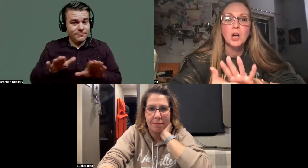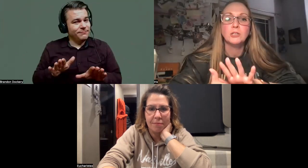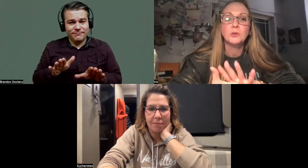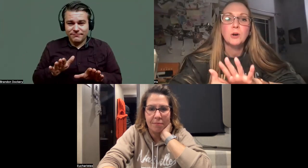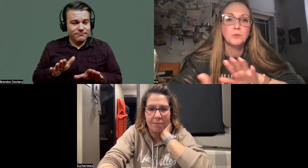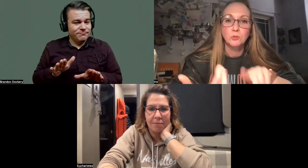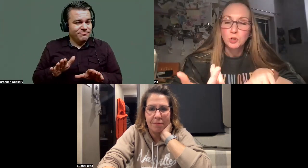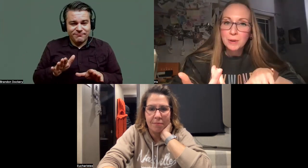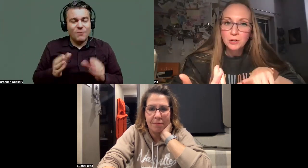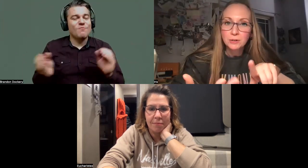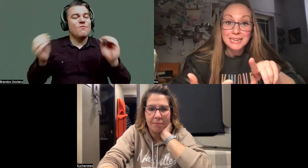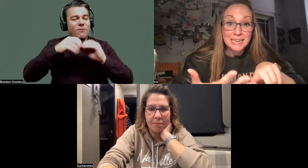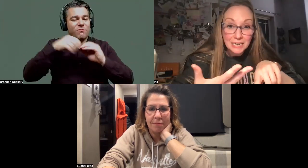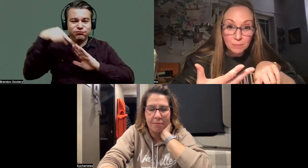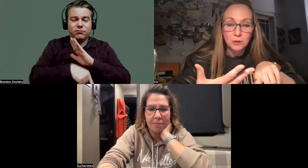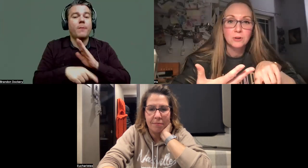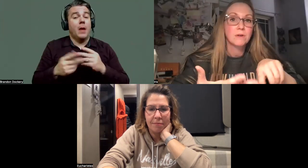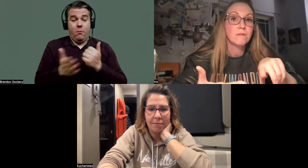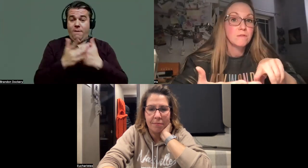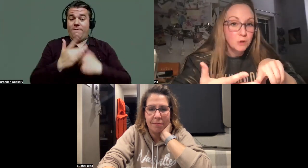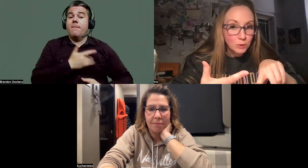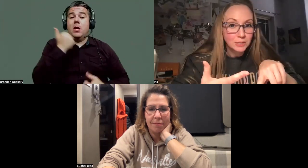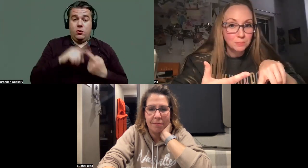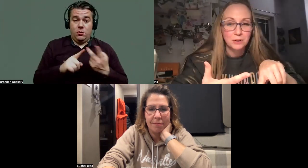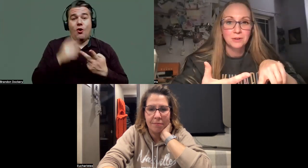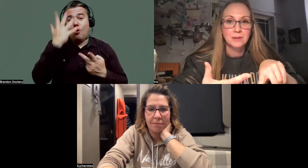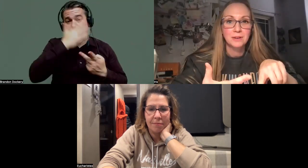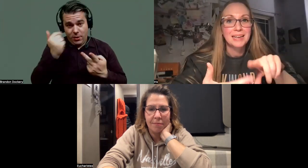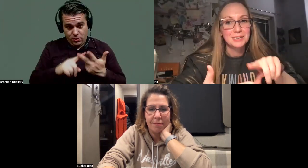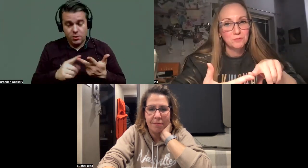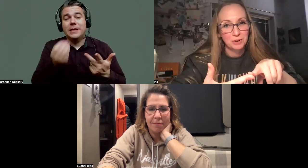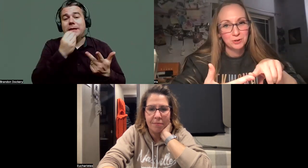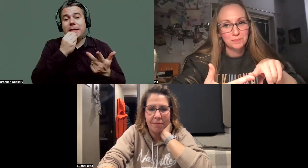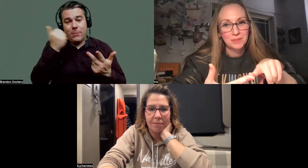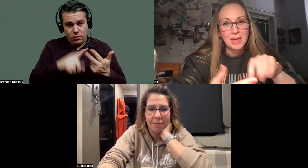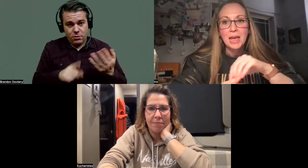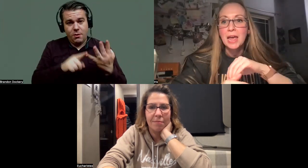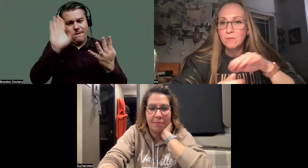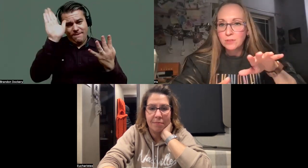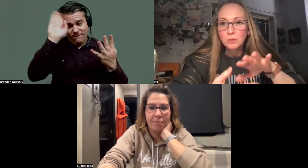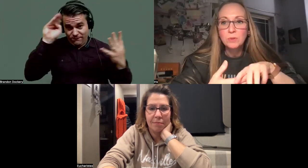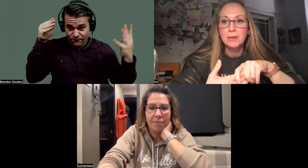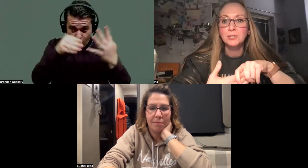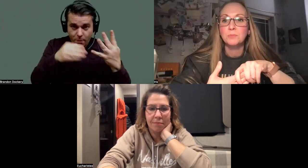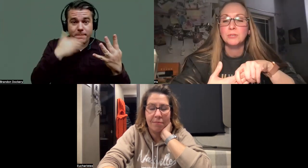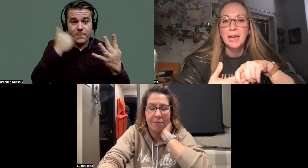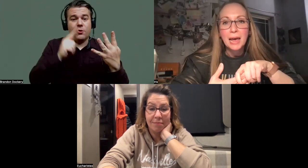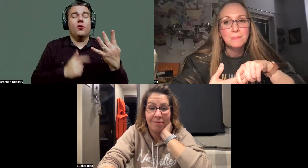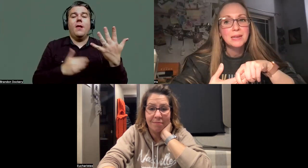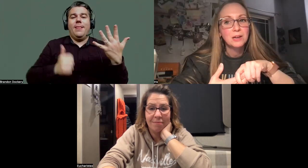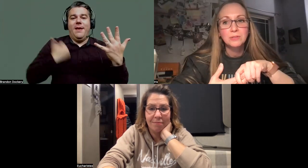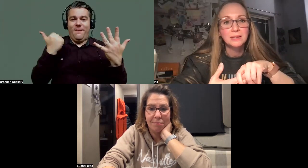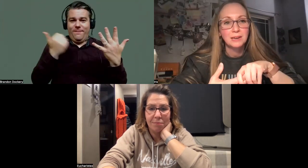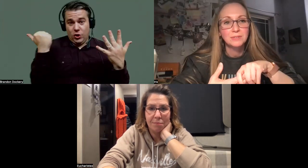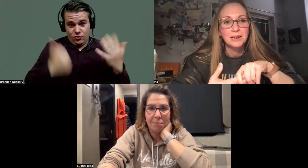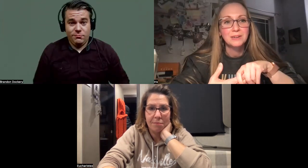but they also help you look better, eat better, focus better, and live better. Everything we make supports a